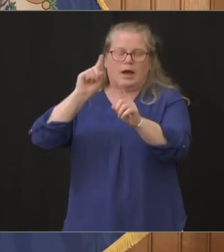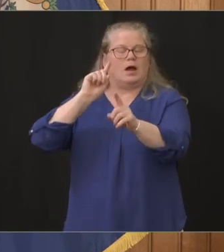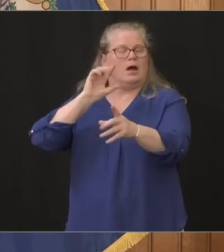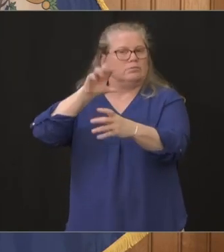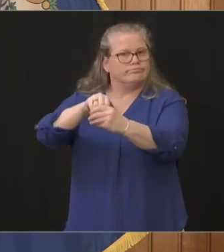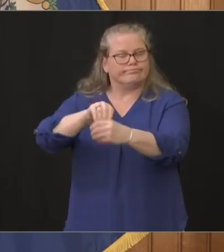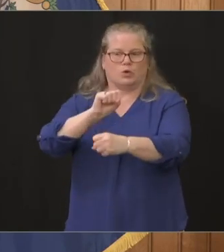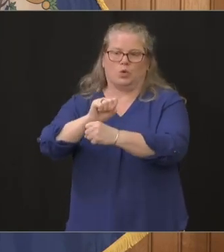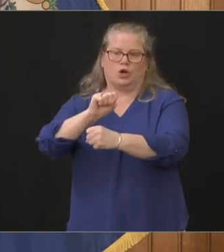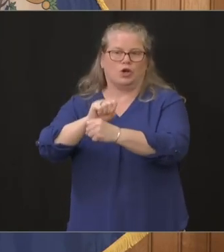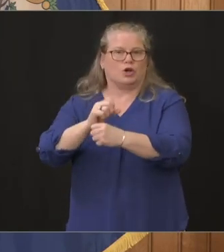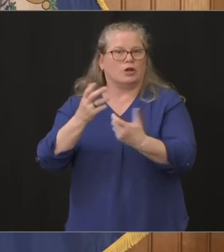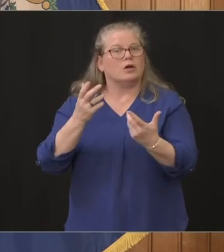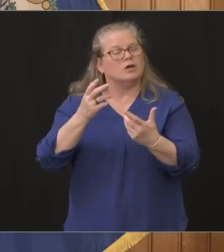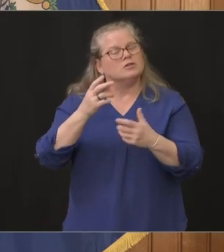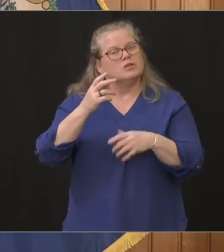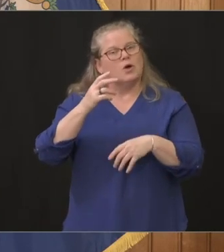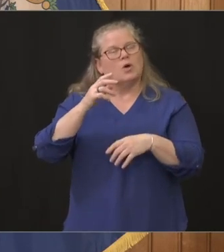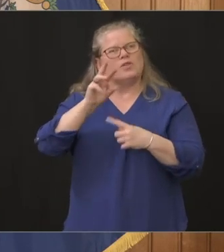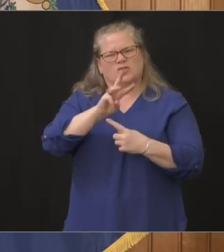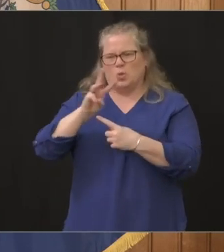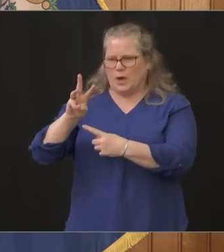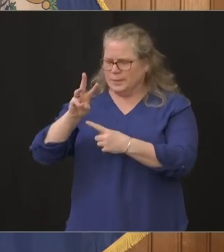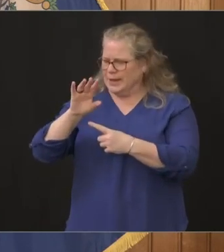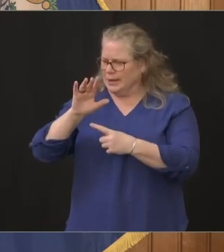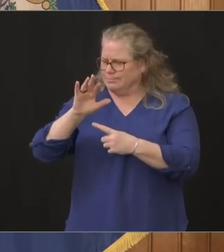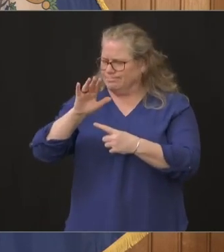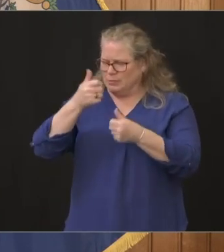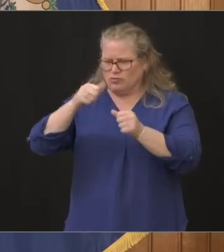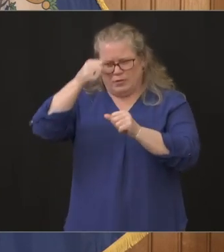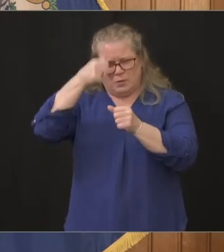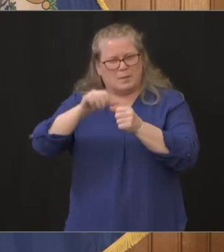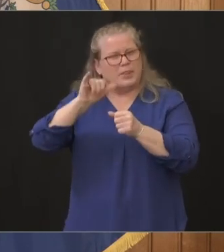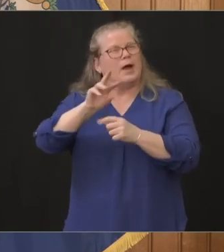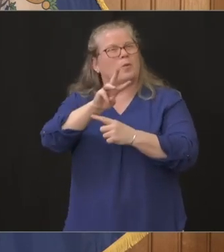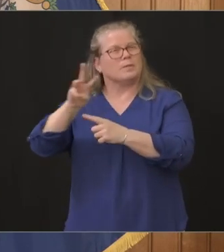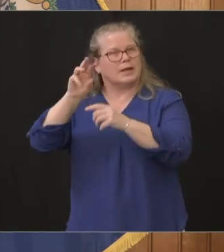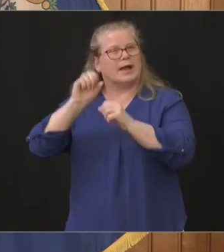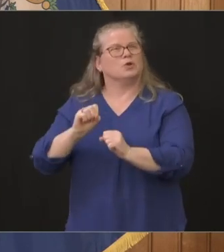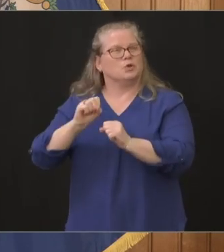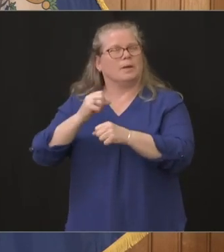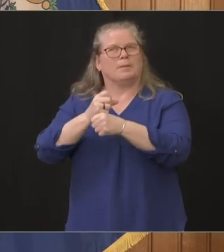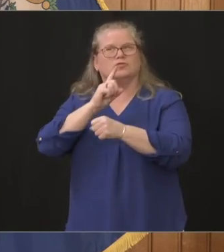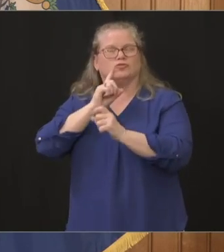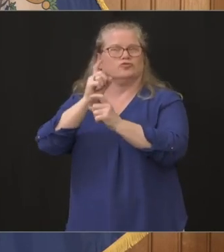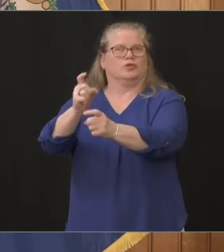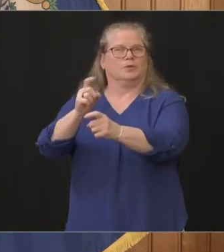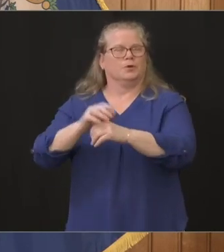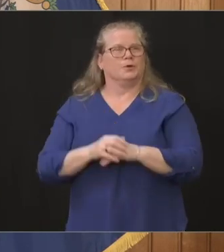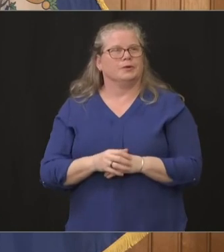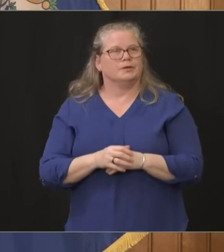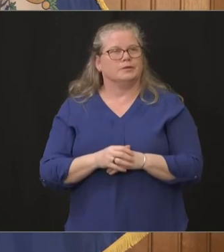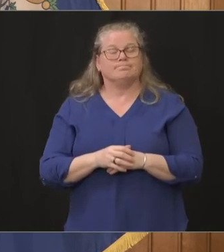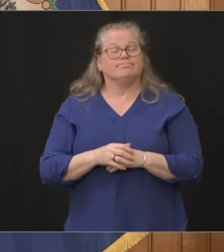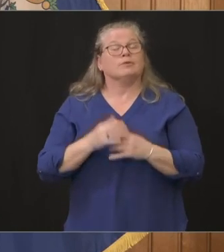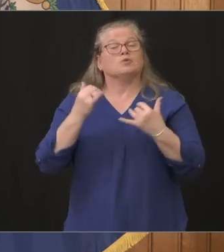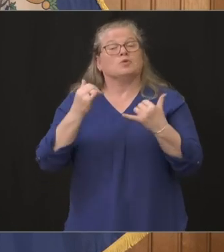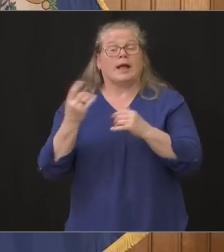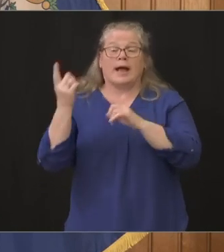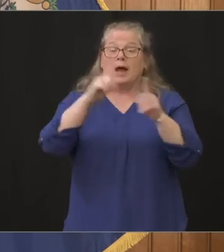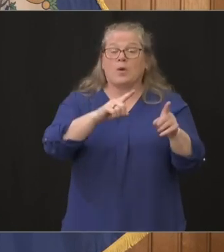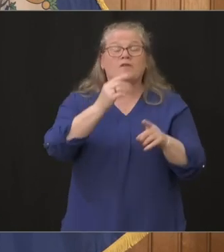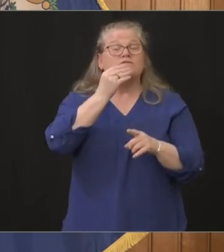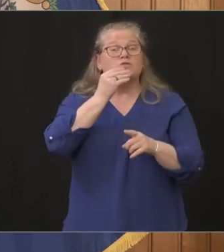a second where you go to to make sure that you can contribute your help there I was just at a food bank earlier today and food share